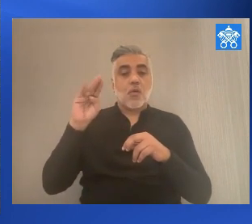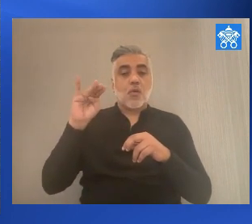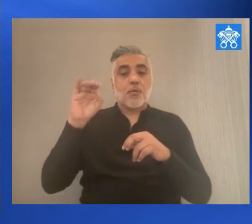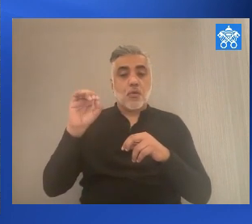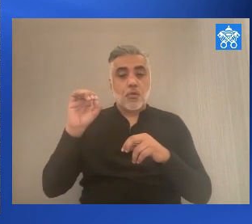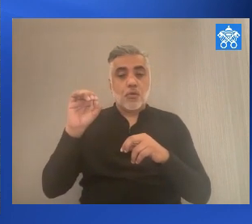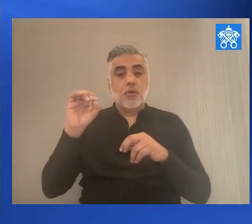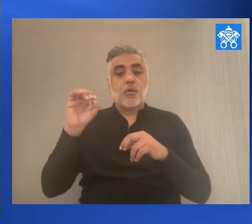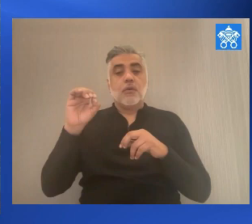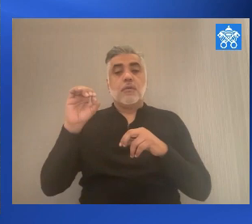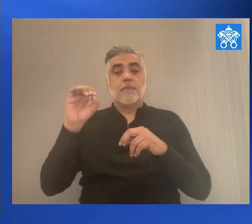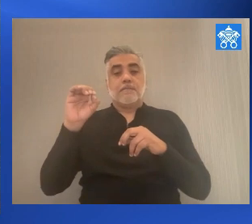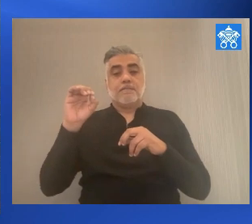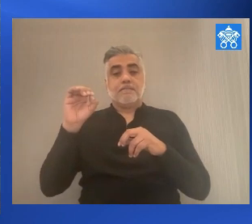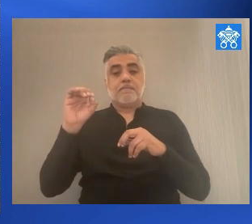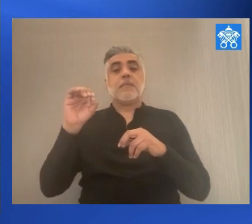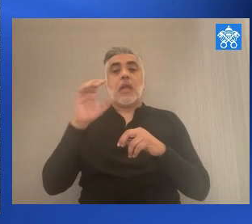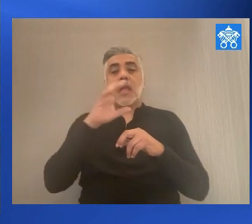today